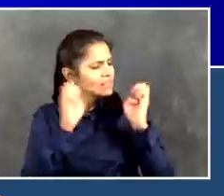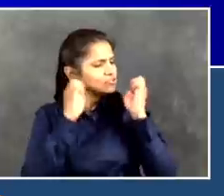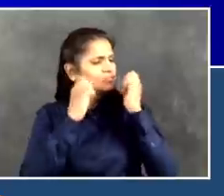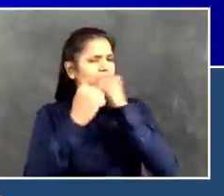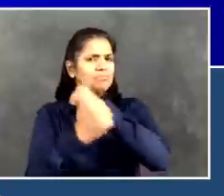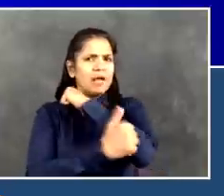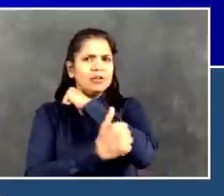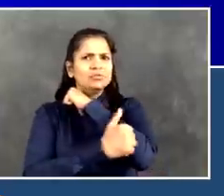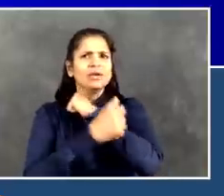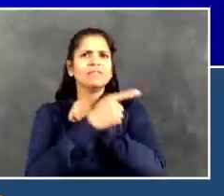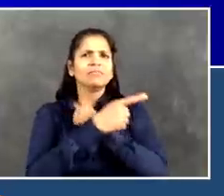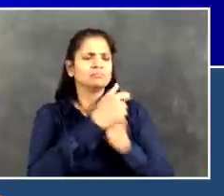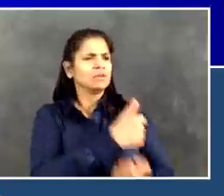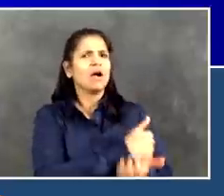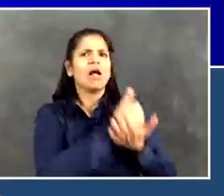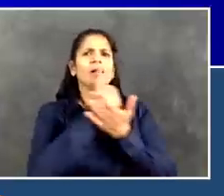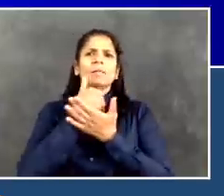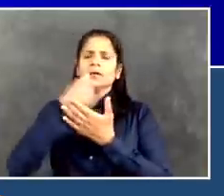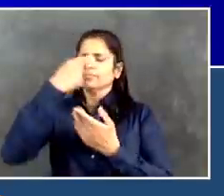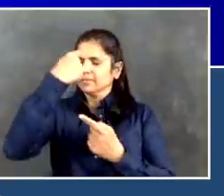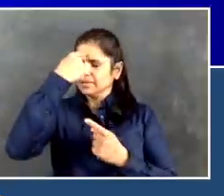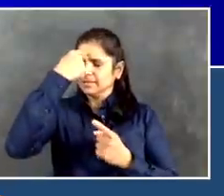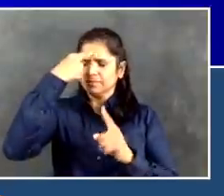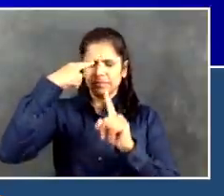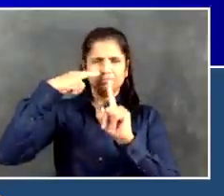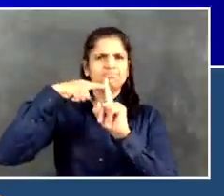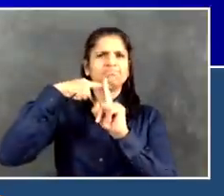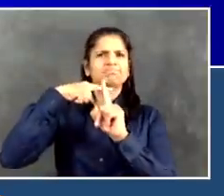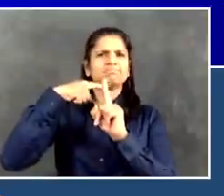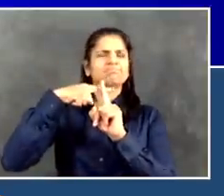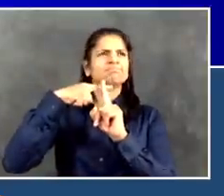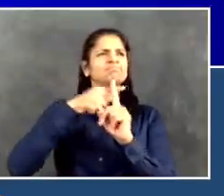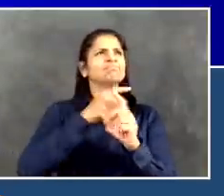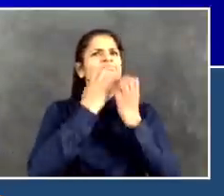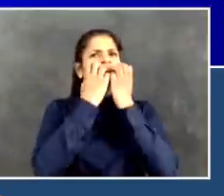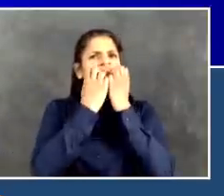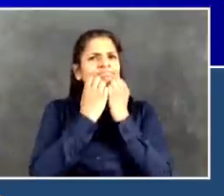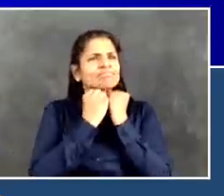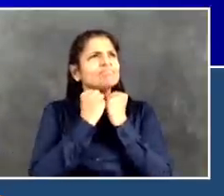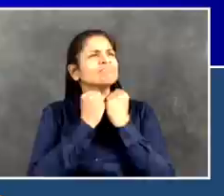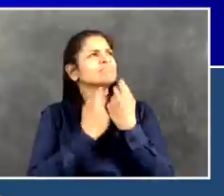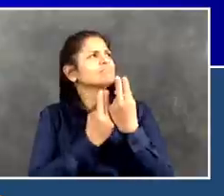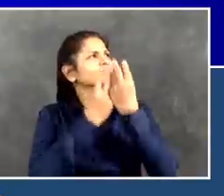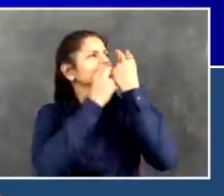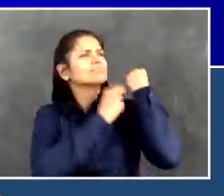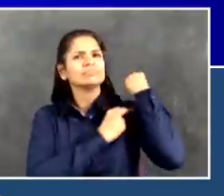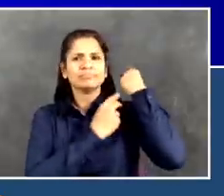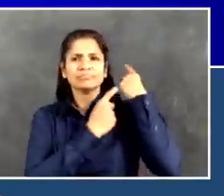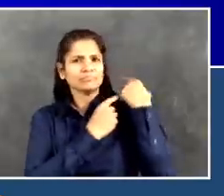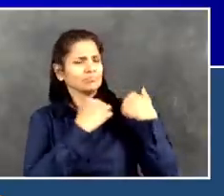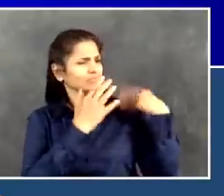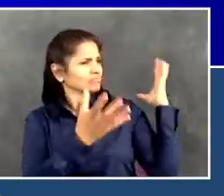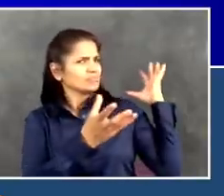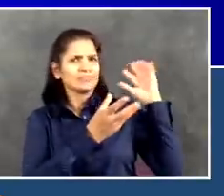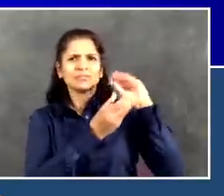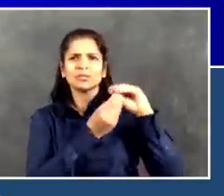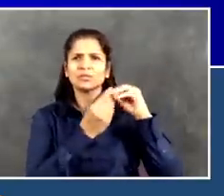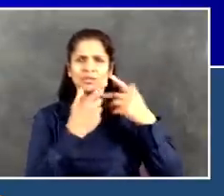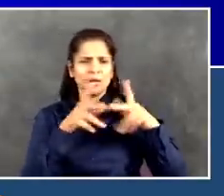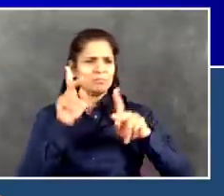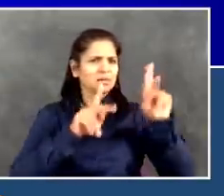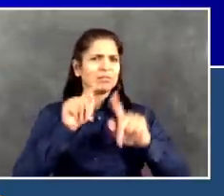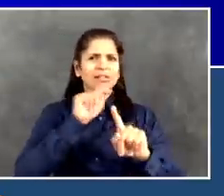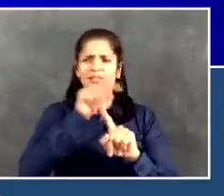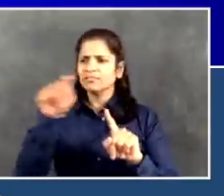faith, a reminder of the messages and the values and the meaning of each faith when it came to strength